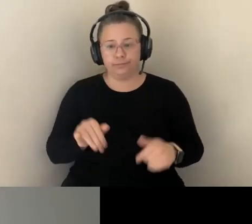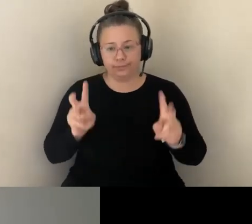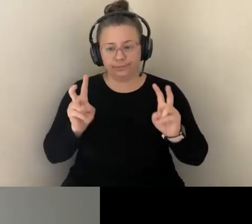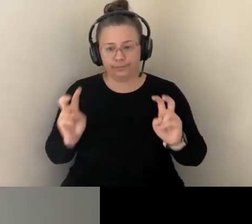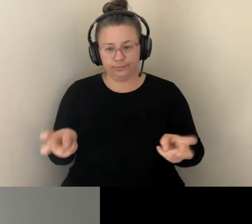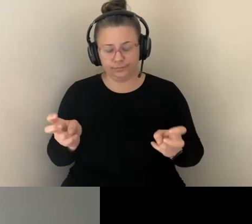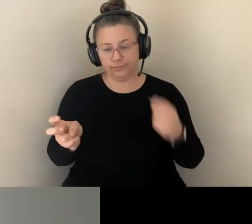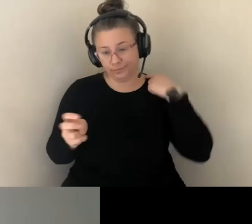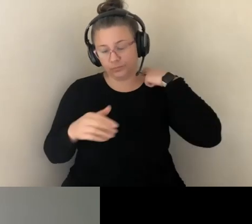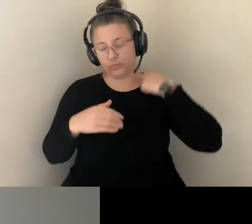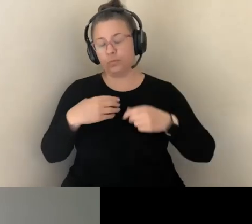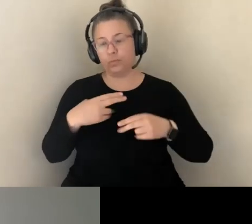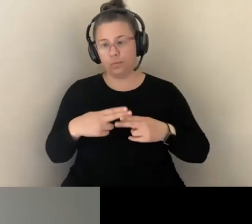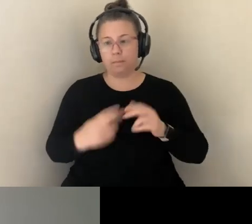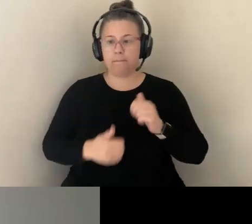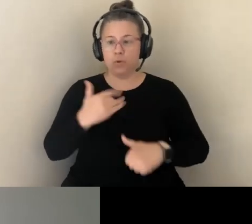MARGINALIZED.